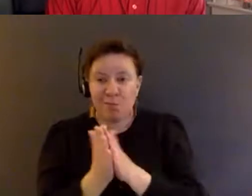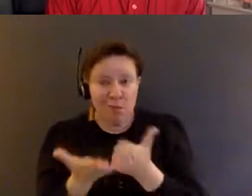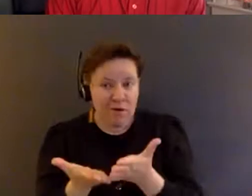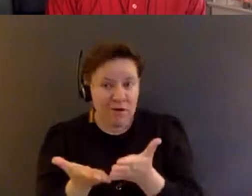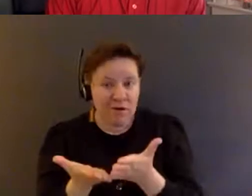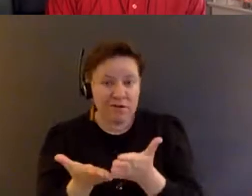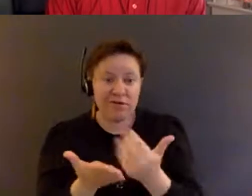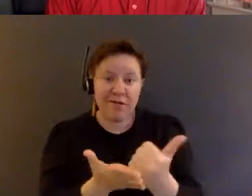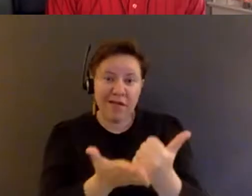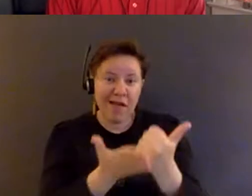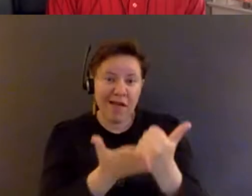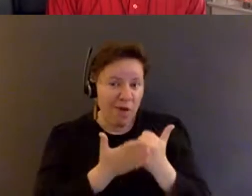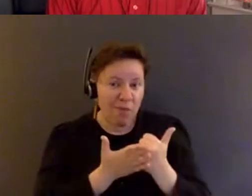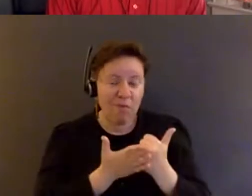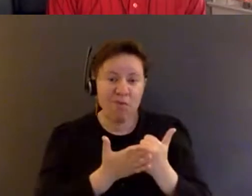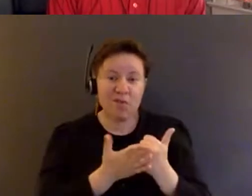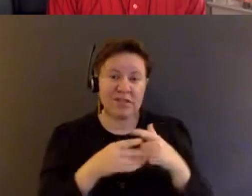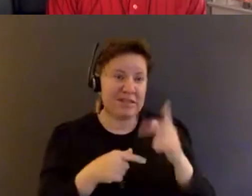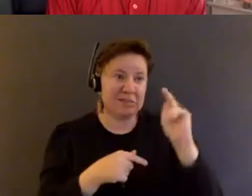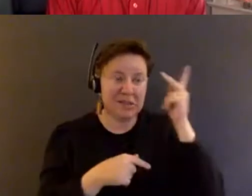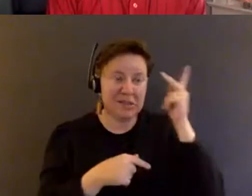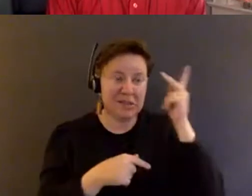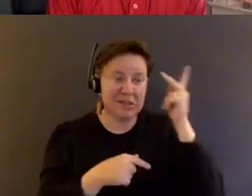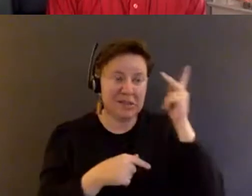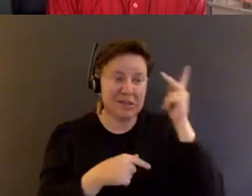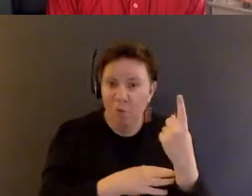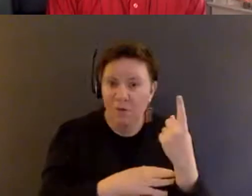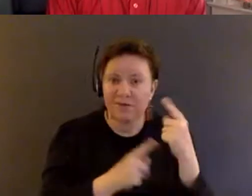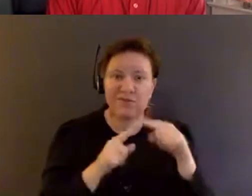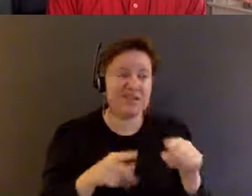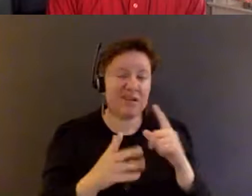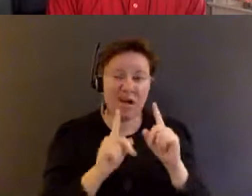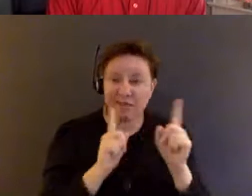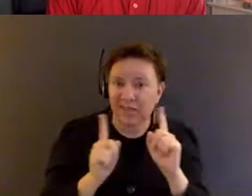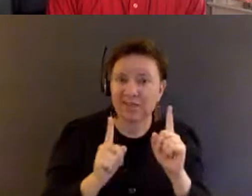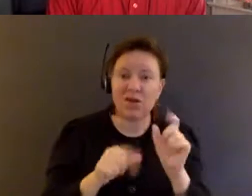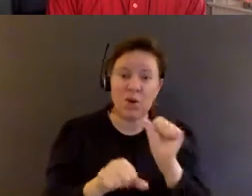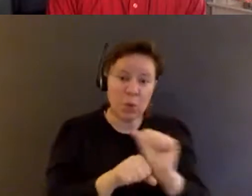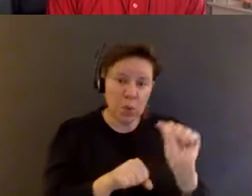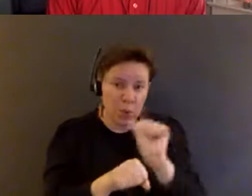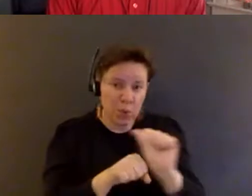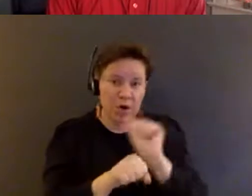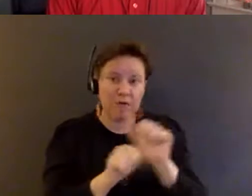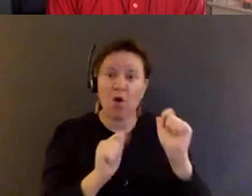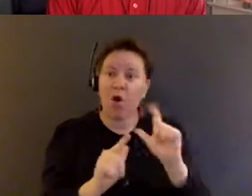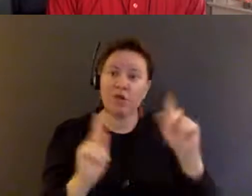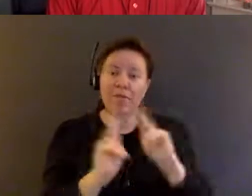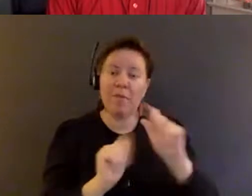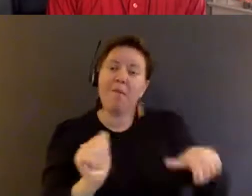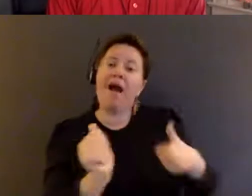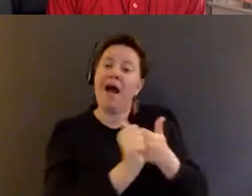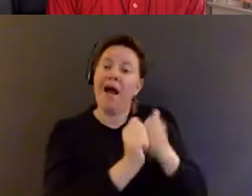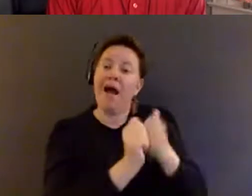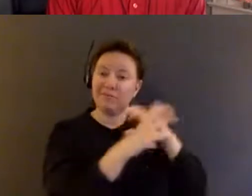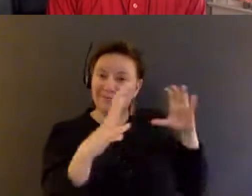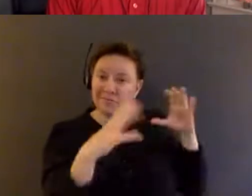helpfulness in this political moment for this conversation. Um, also the labor of all of the folks behind the scenes who made this